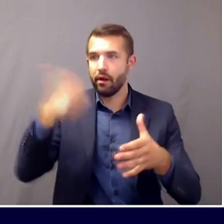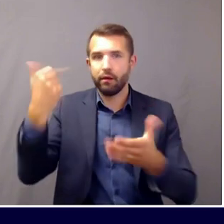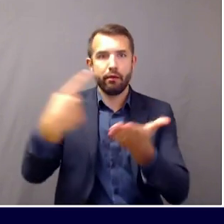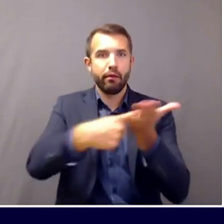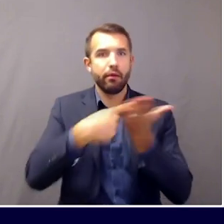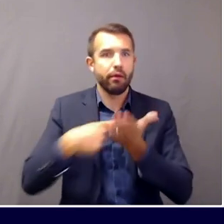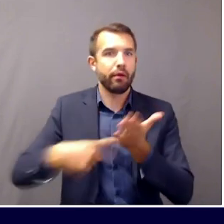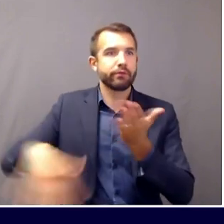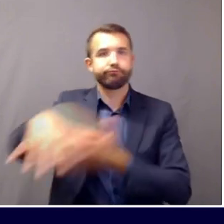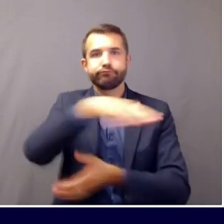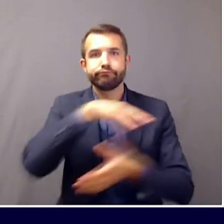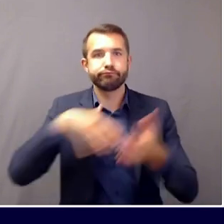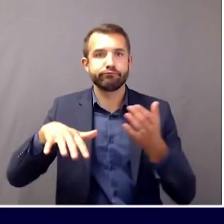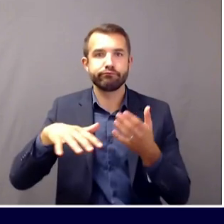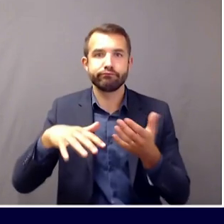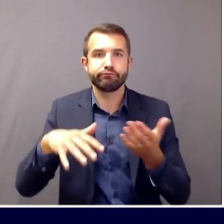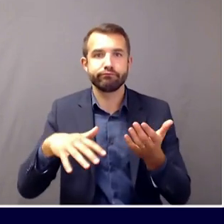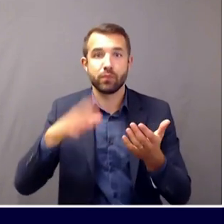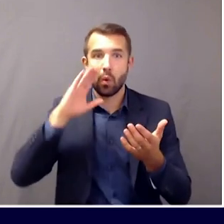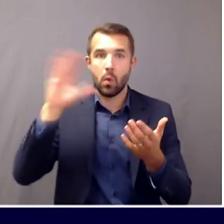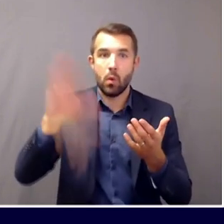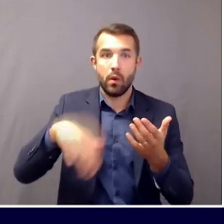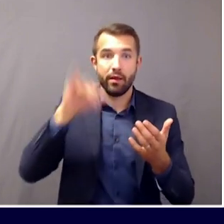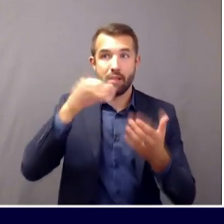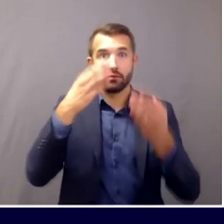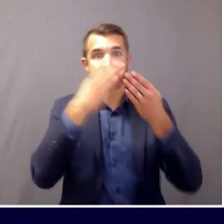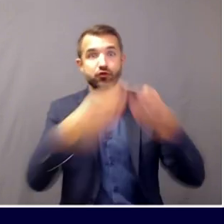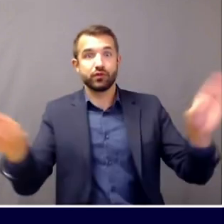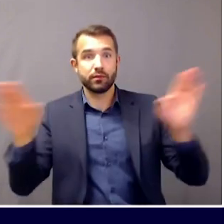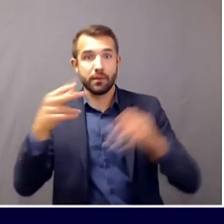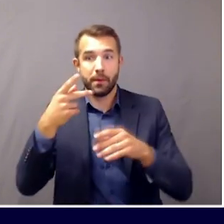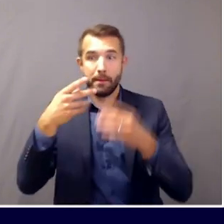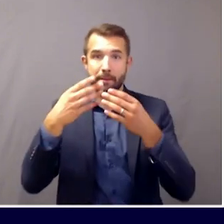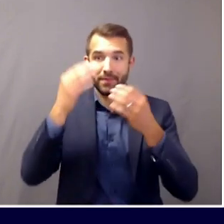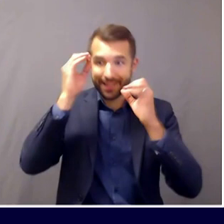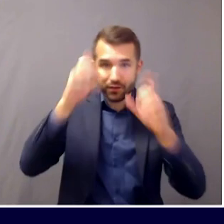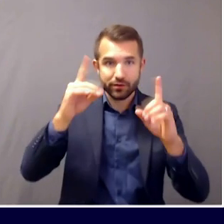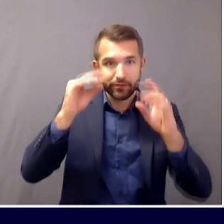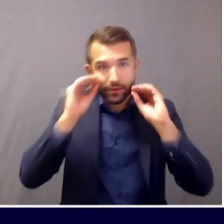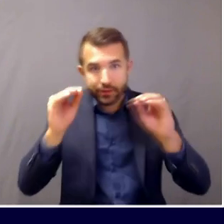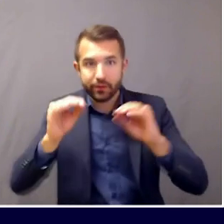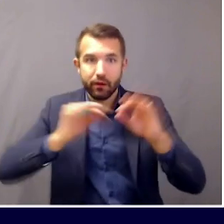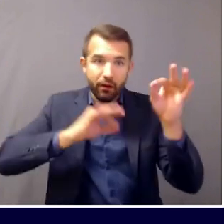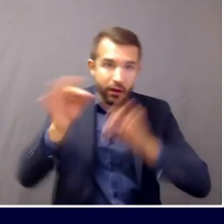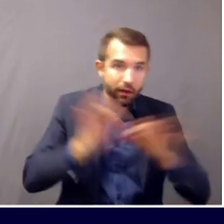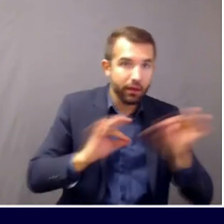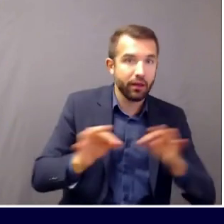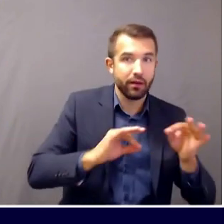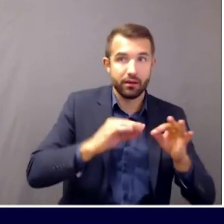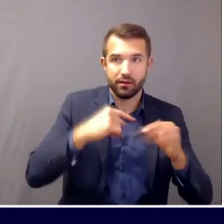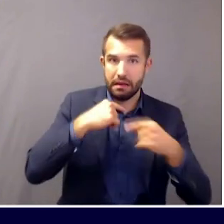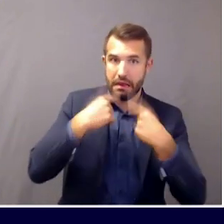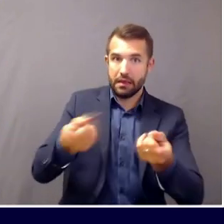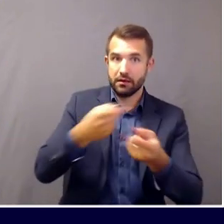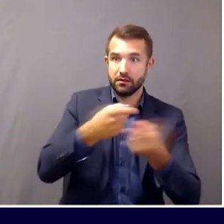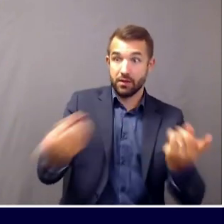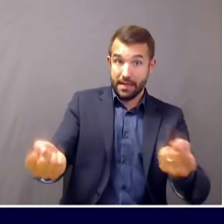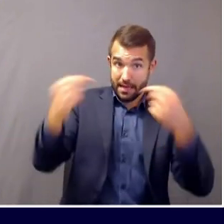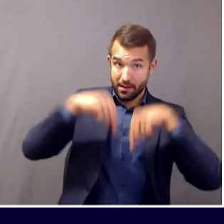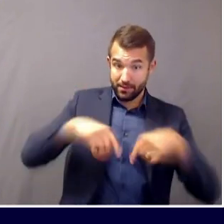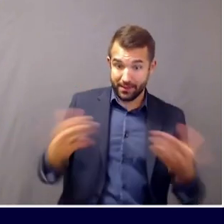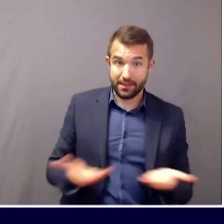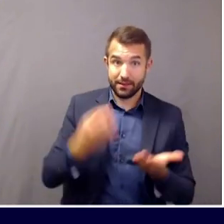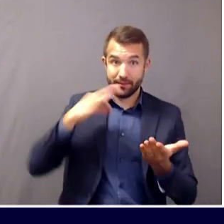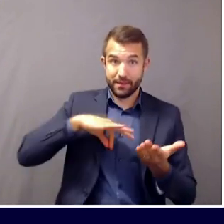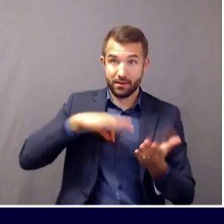communication and public education efforts to visitors from public and private groups, whether